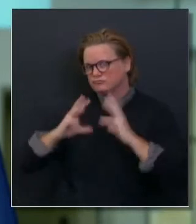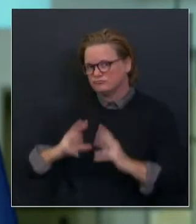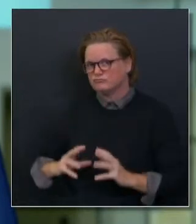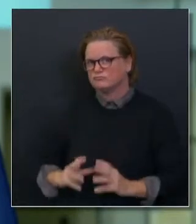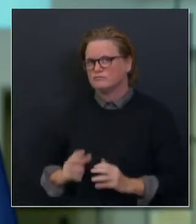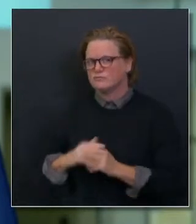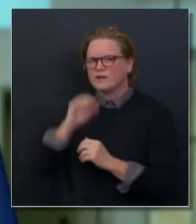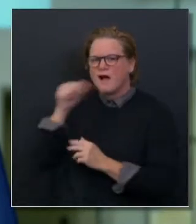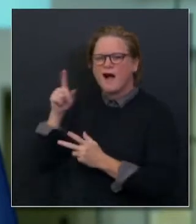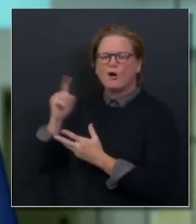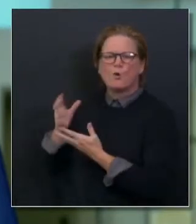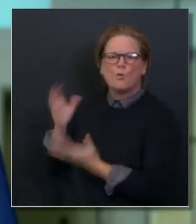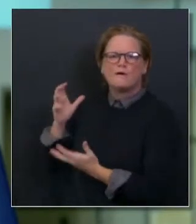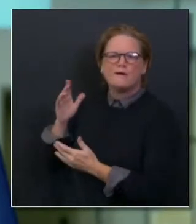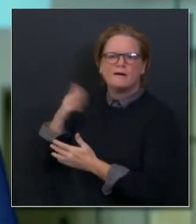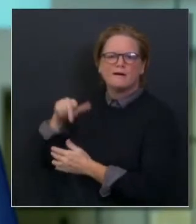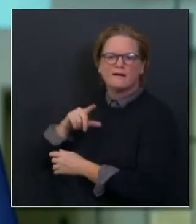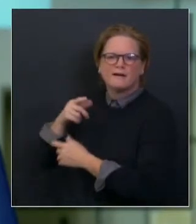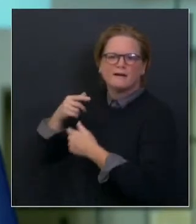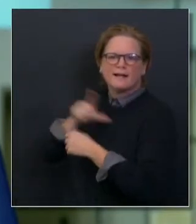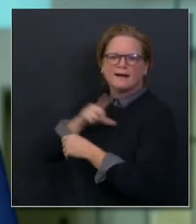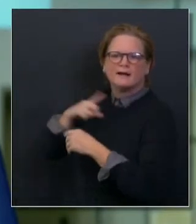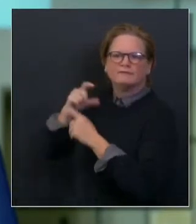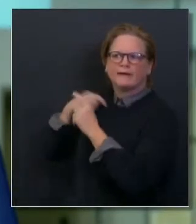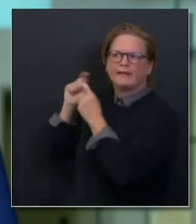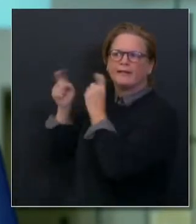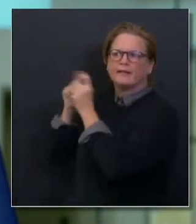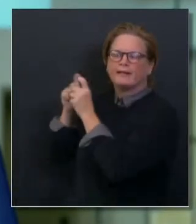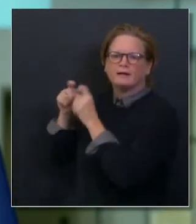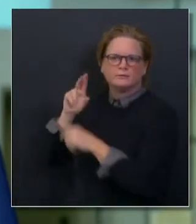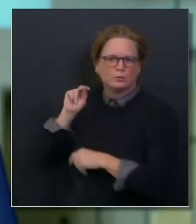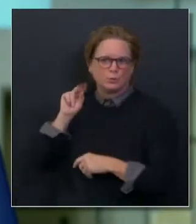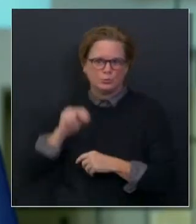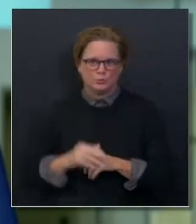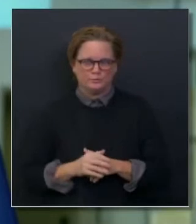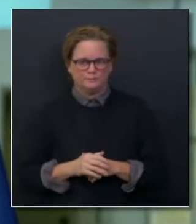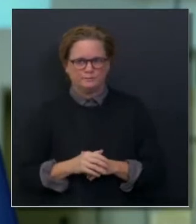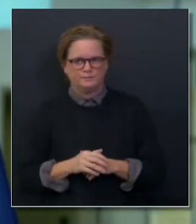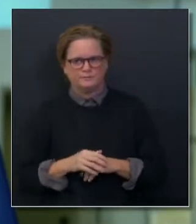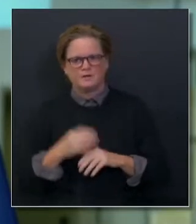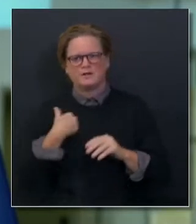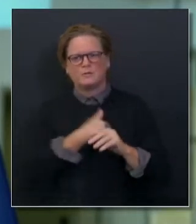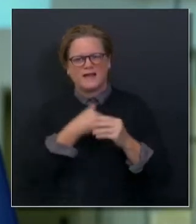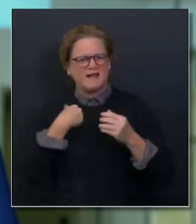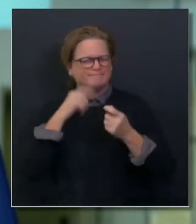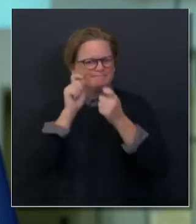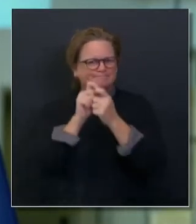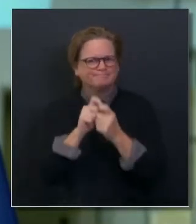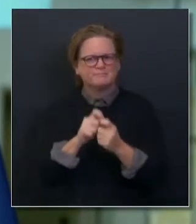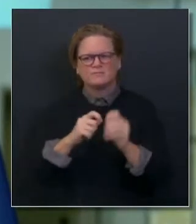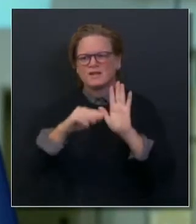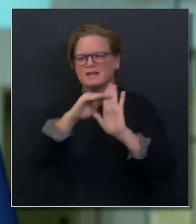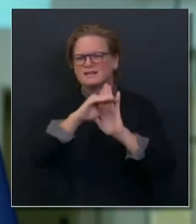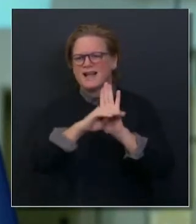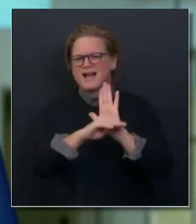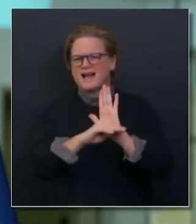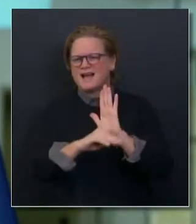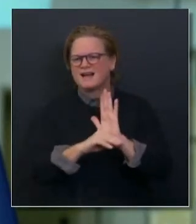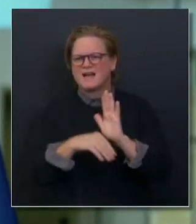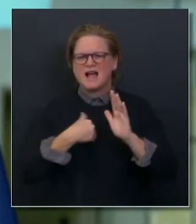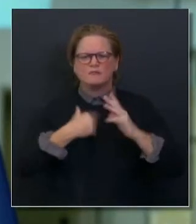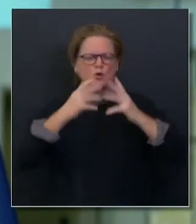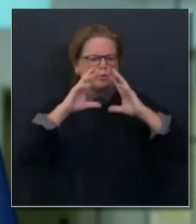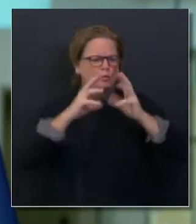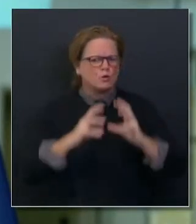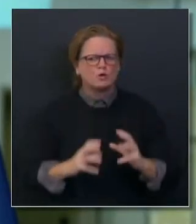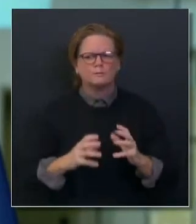conceivable walk of life, from all over the state. Of California, every race and ethnicity, mindful of the past, as it relates to